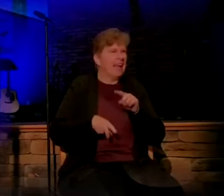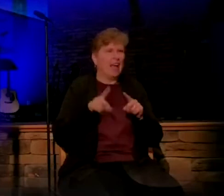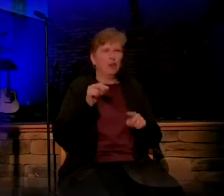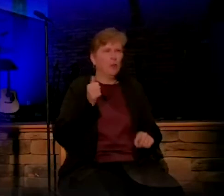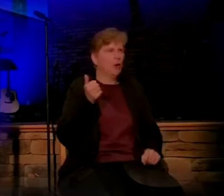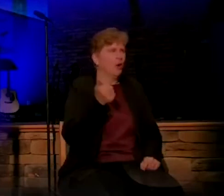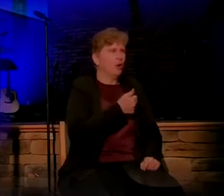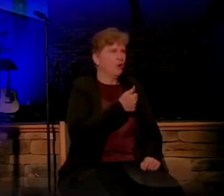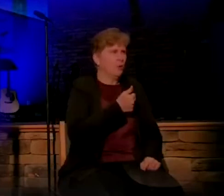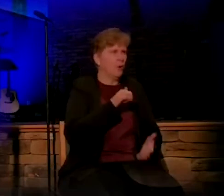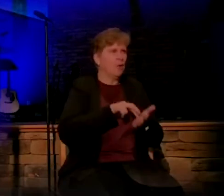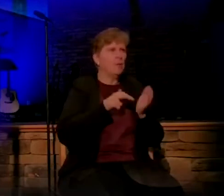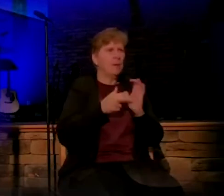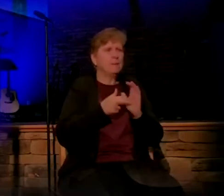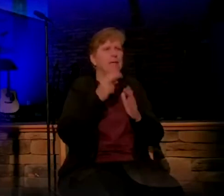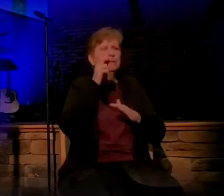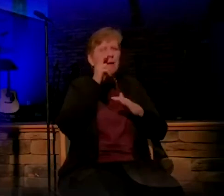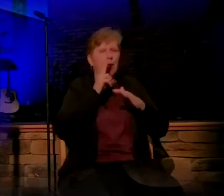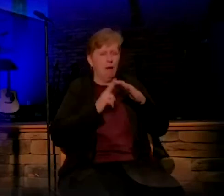to humble yourself.